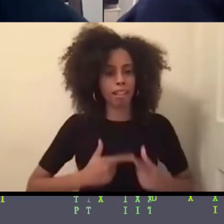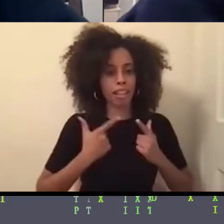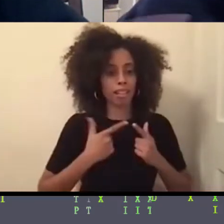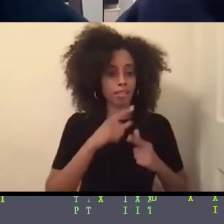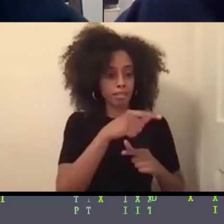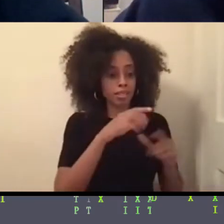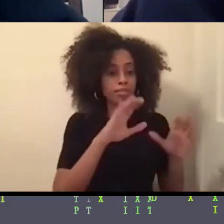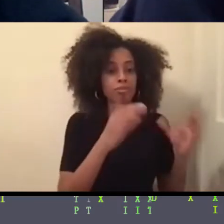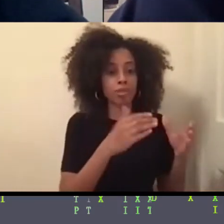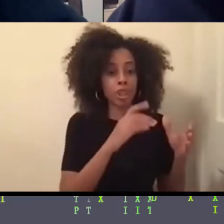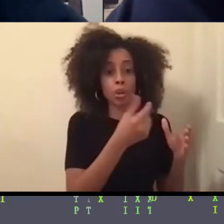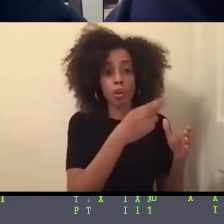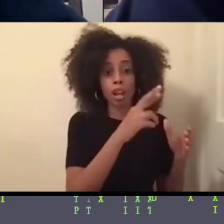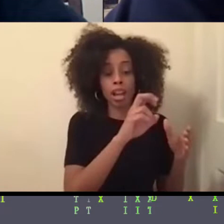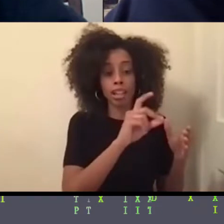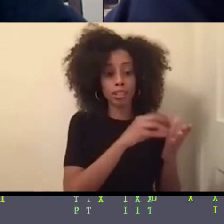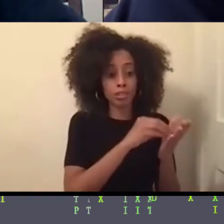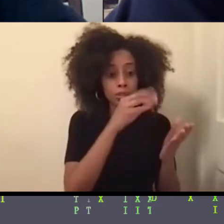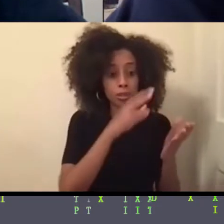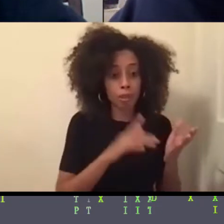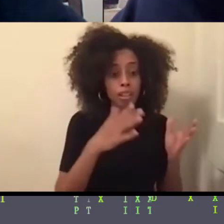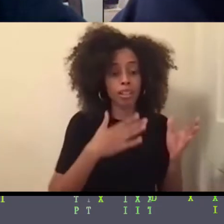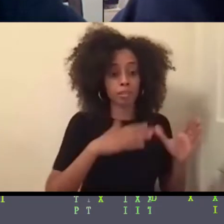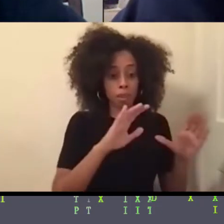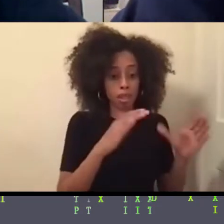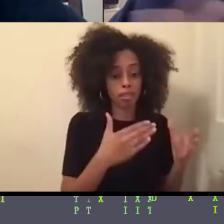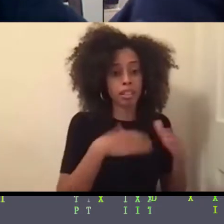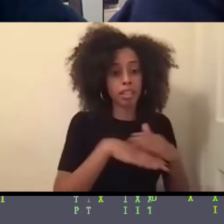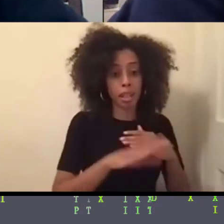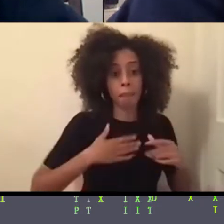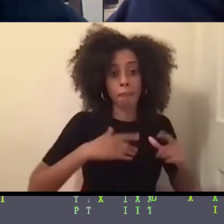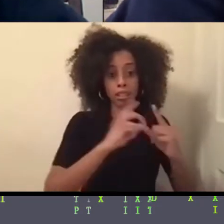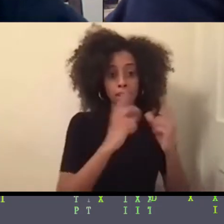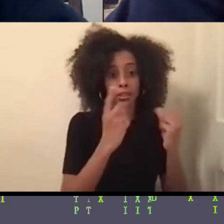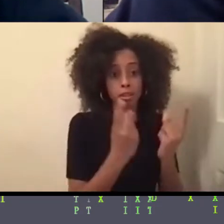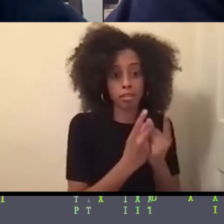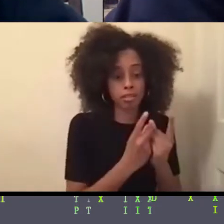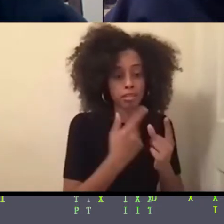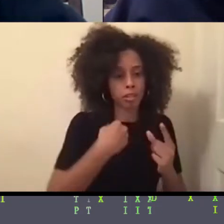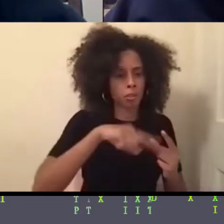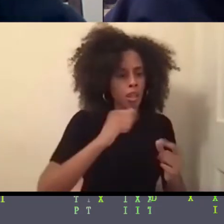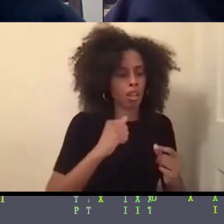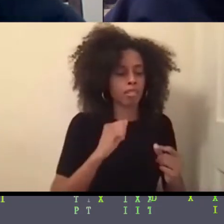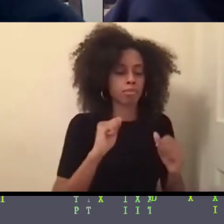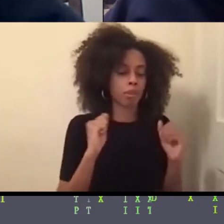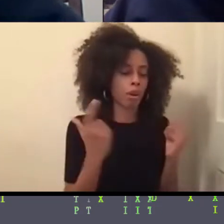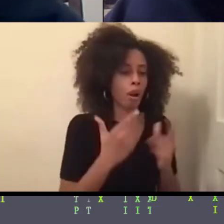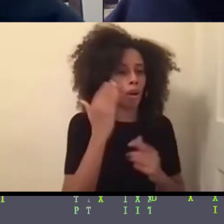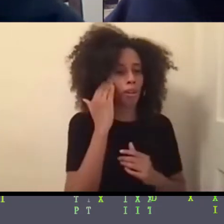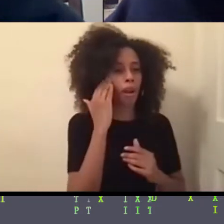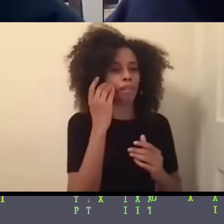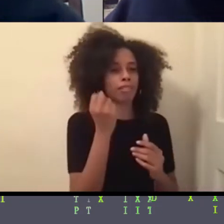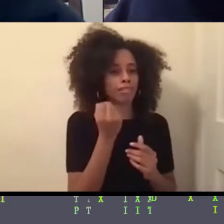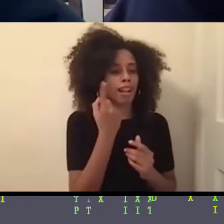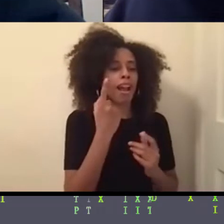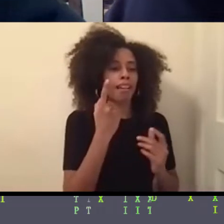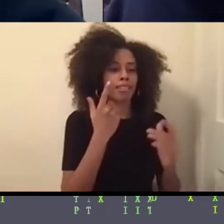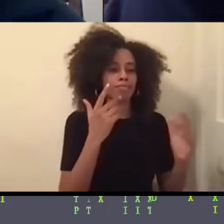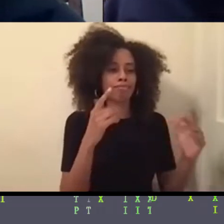students in my department, and I'm just like, we all know what we're going through. I'm a dancer.